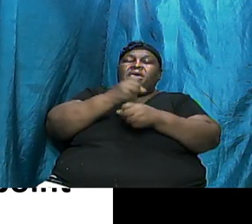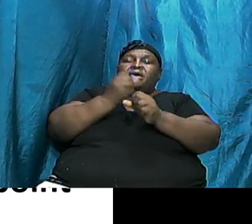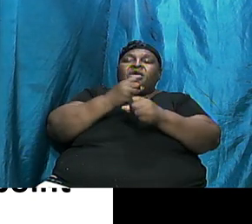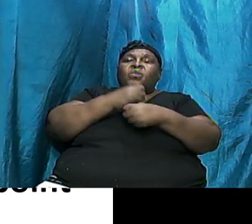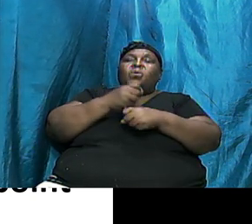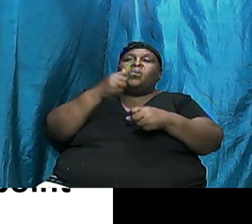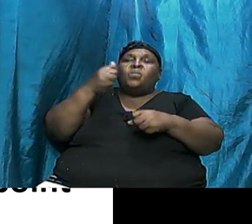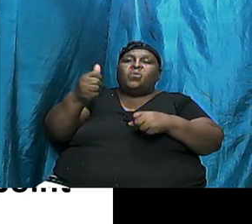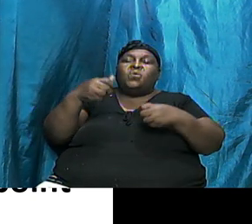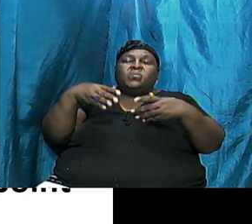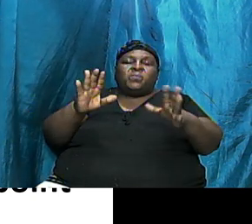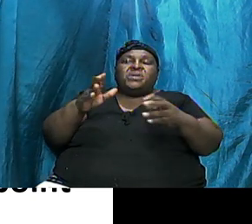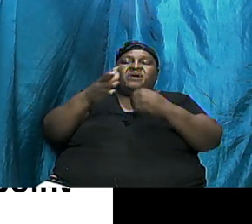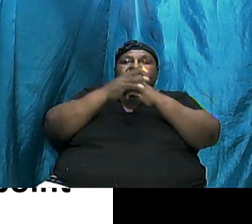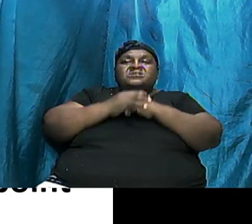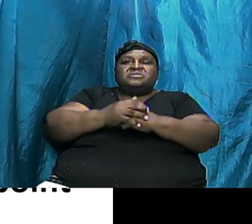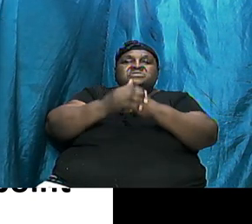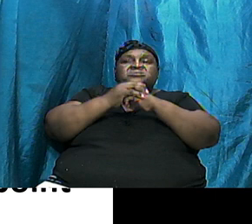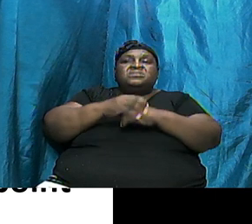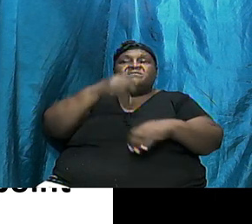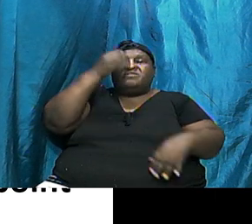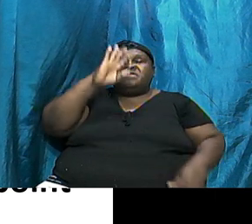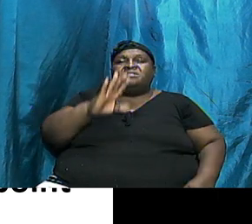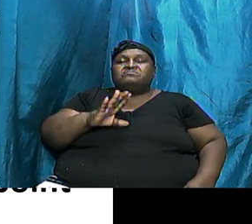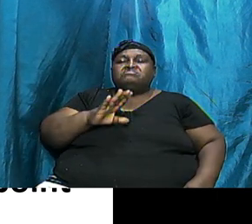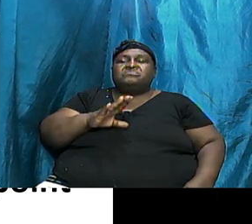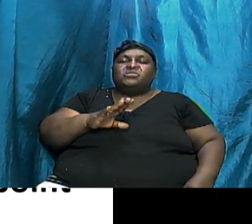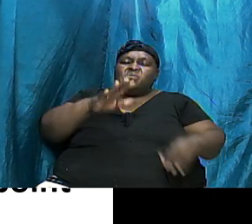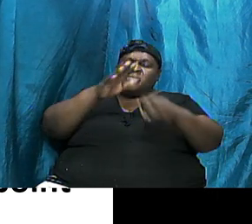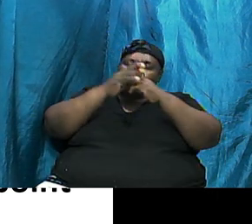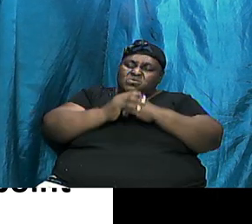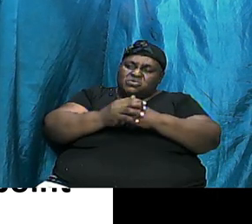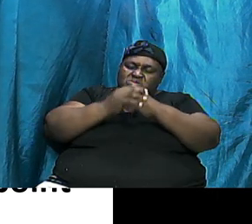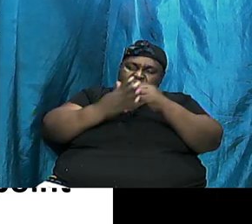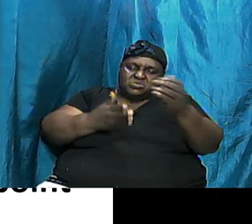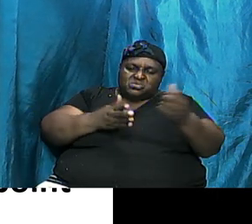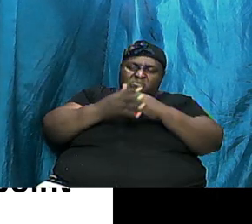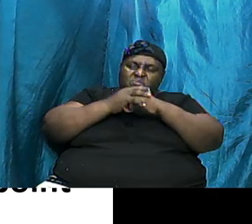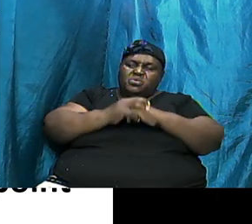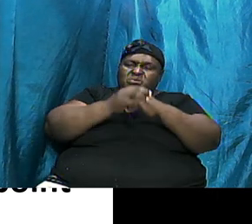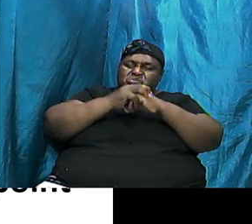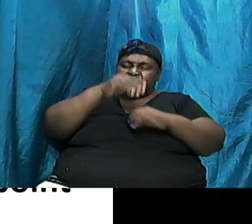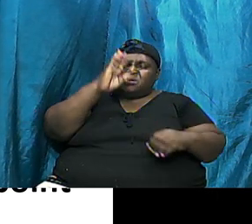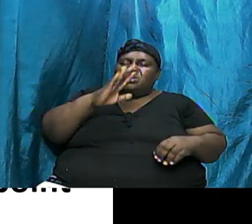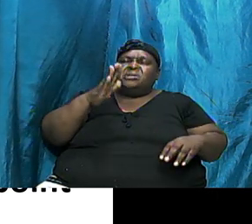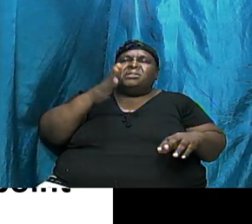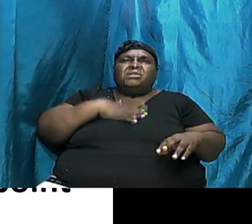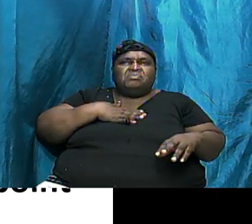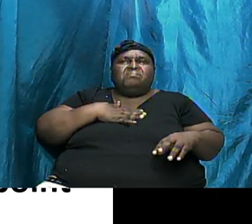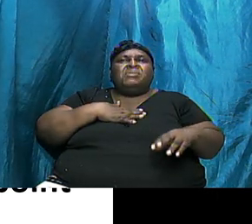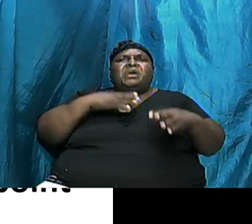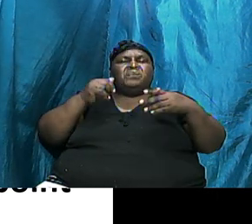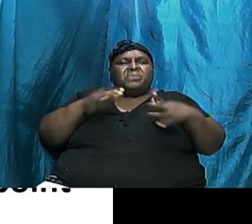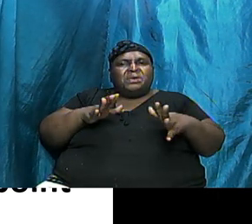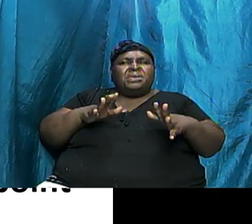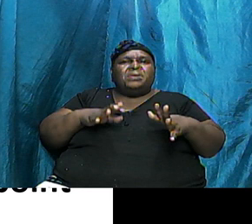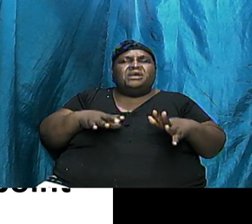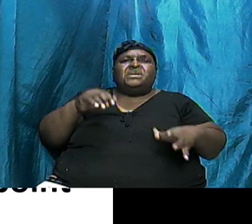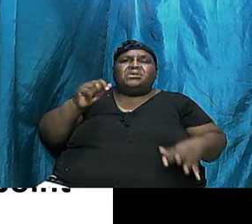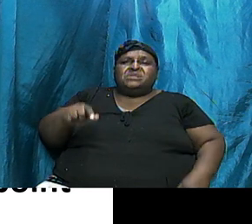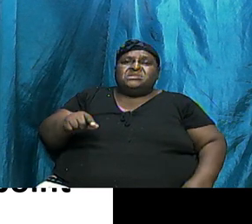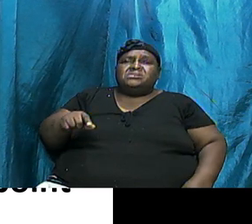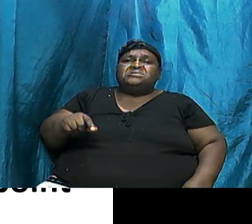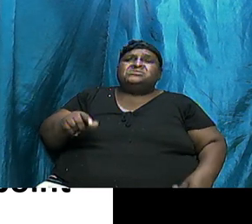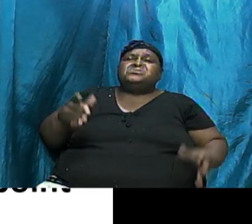To Serve God To Do It On My Terms Be Careful This Is Exactly What Nimrod Did This Is